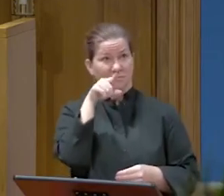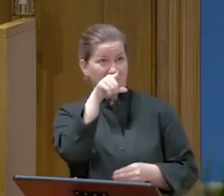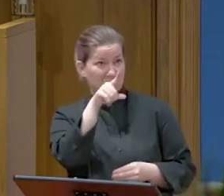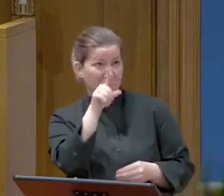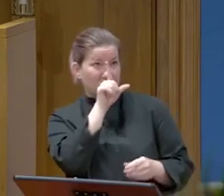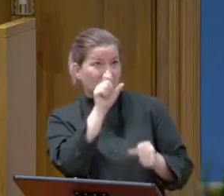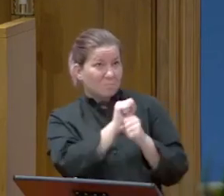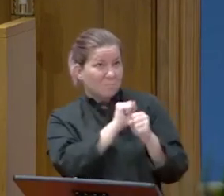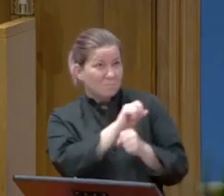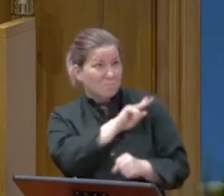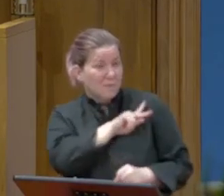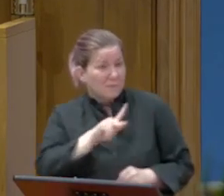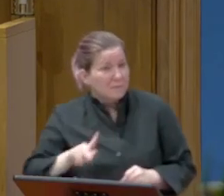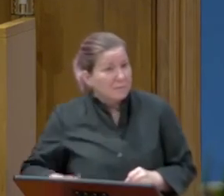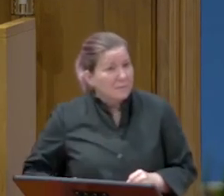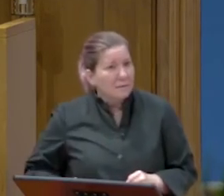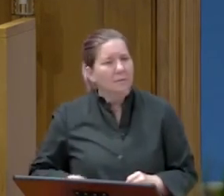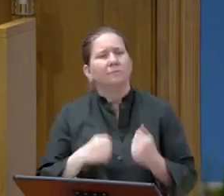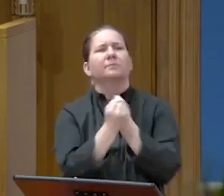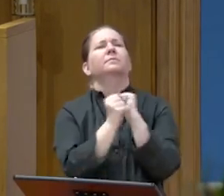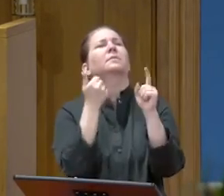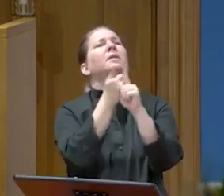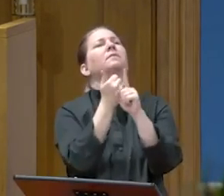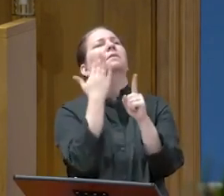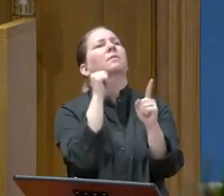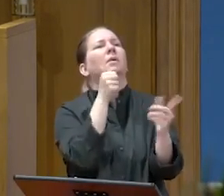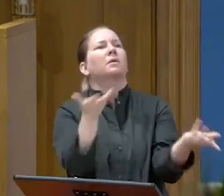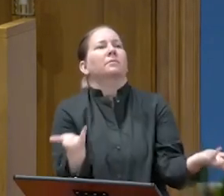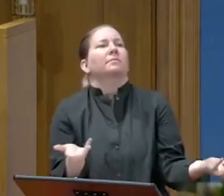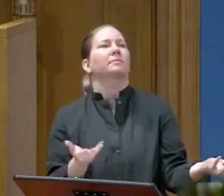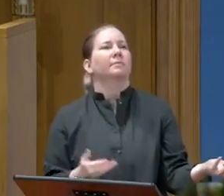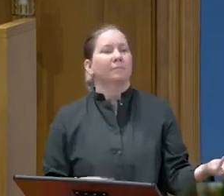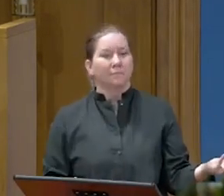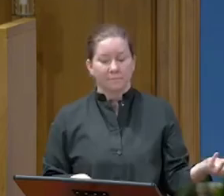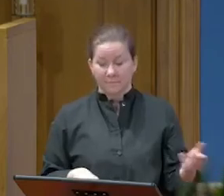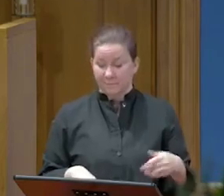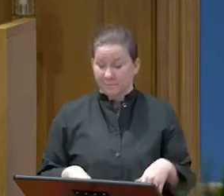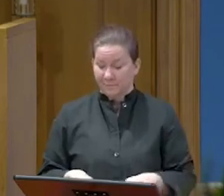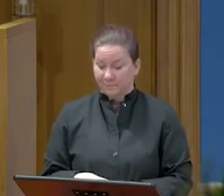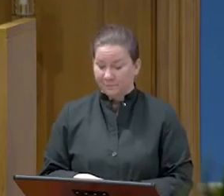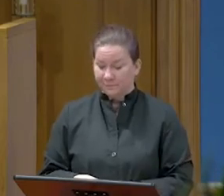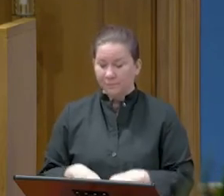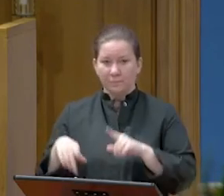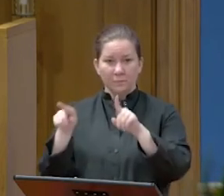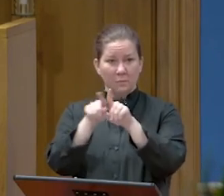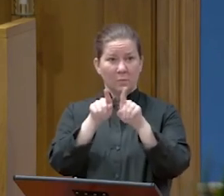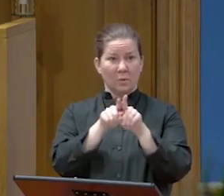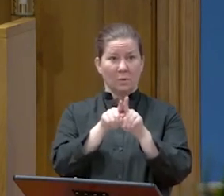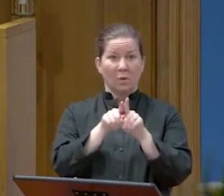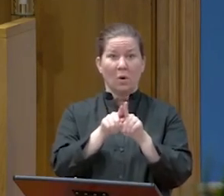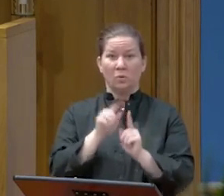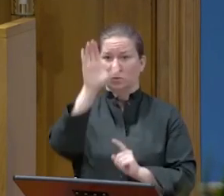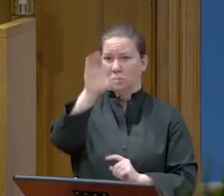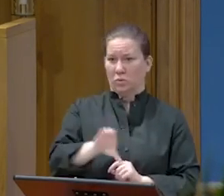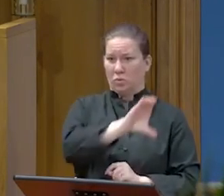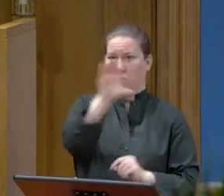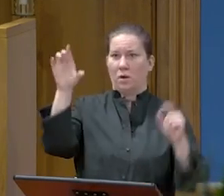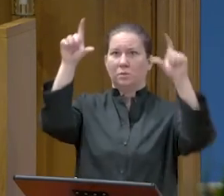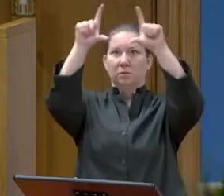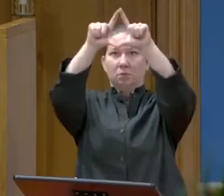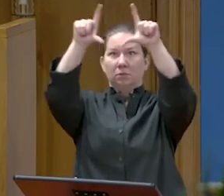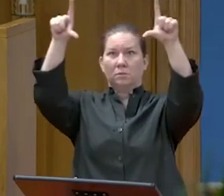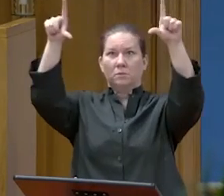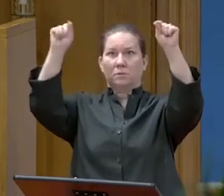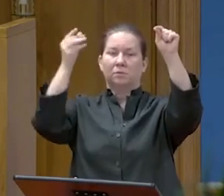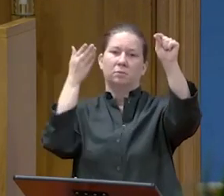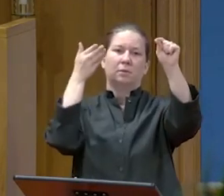of the Jews, save yourself. There was also an inscription over him, This is the King of the